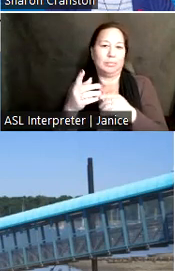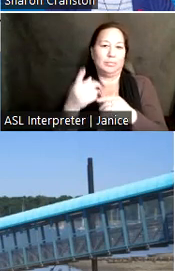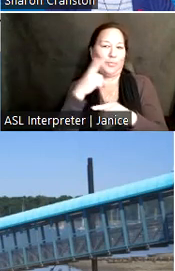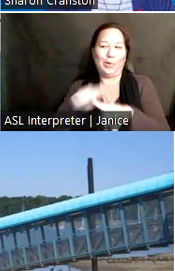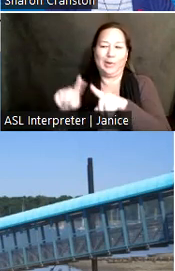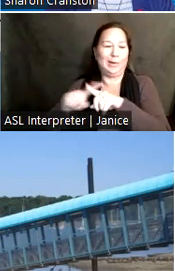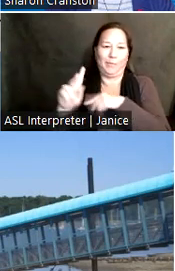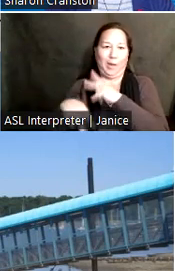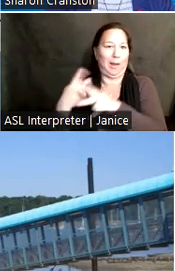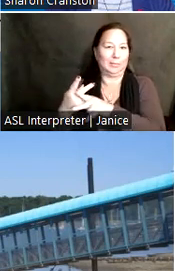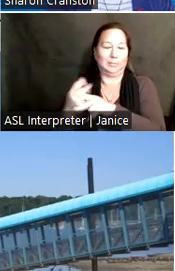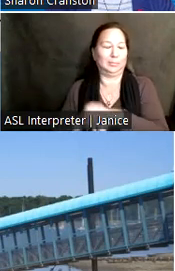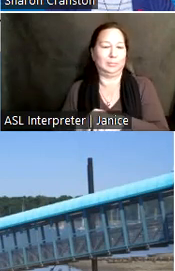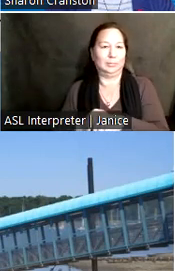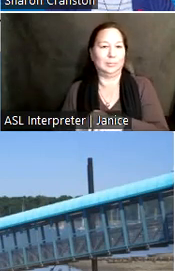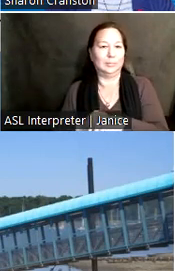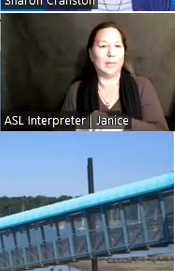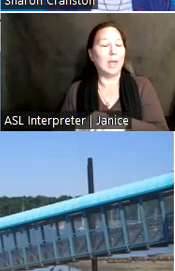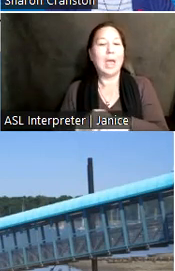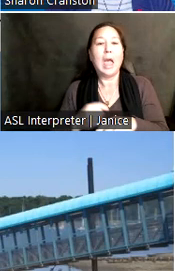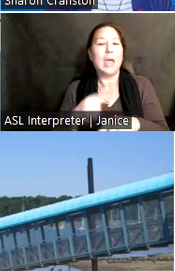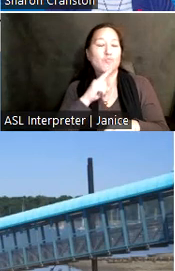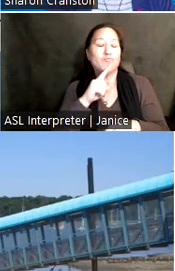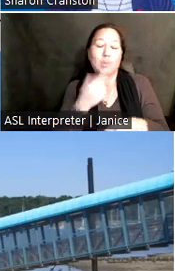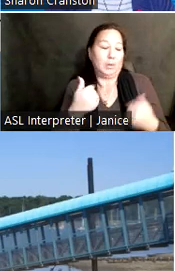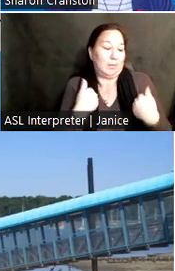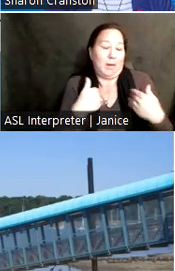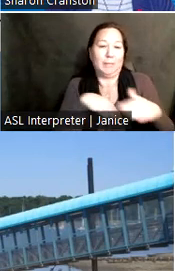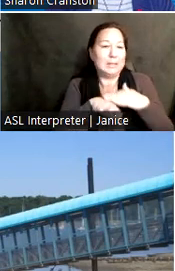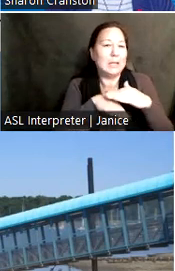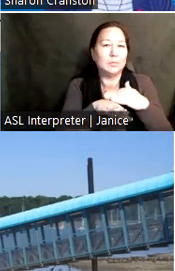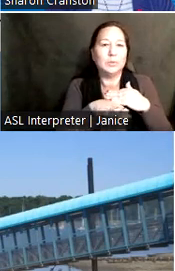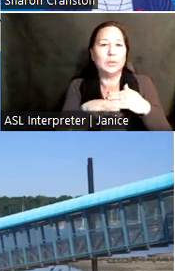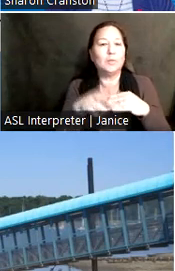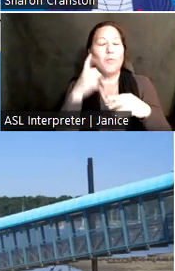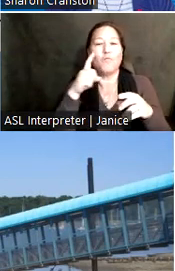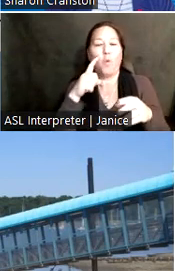The current facility also lacks accessibility for passenger transfer onto the ferries.